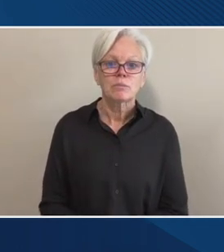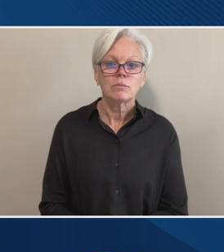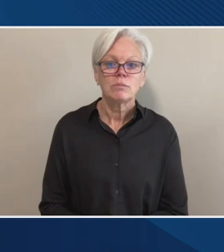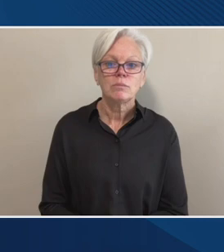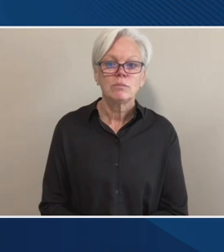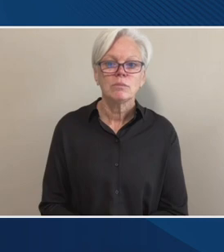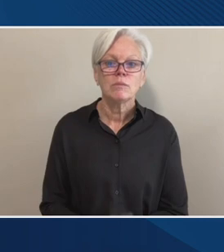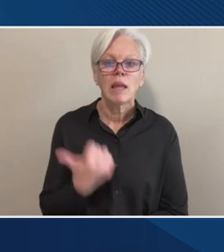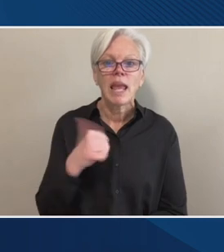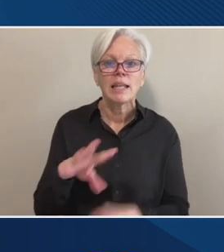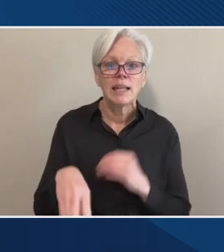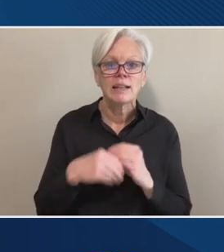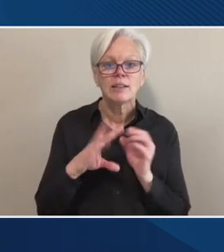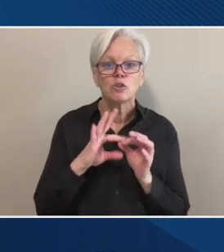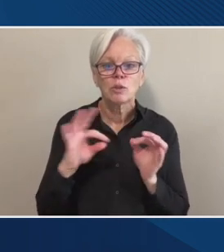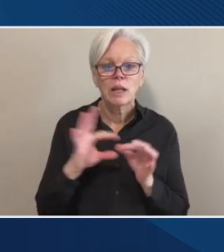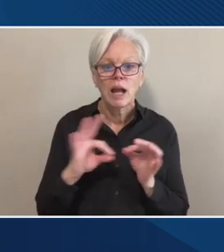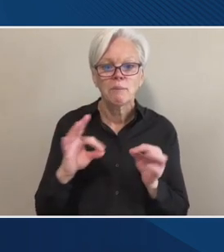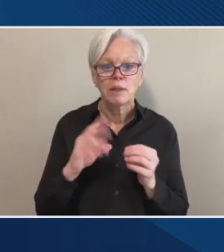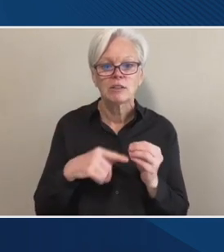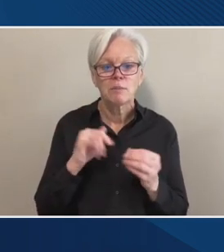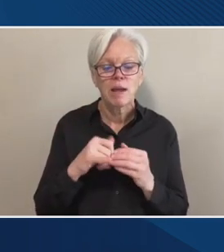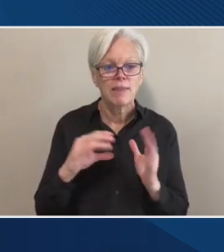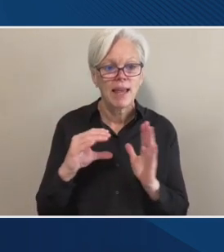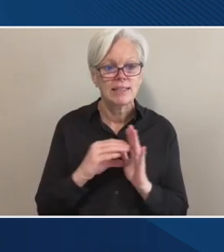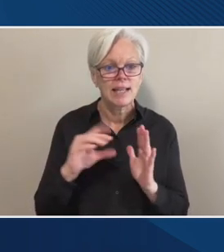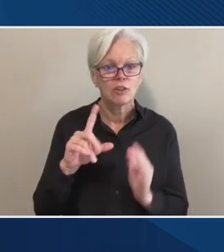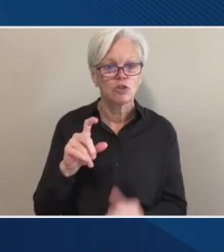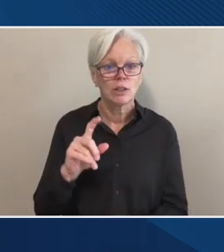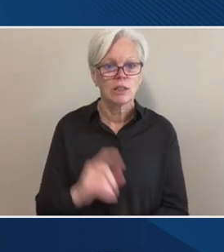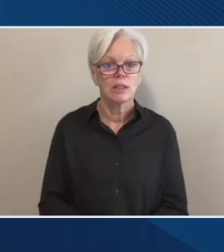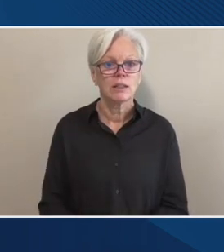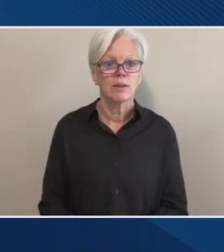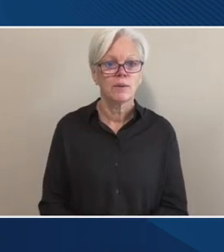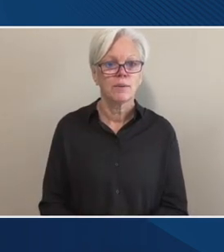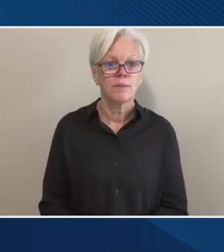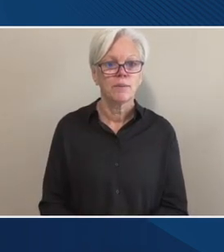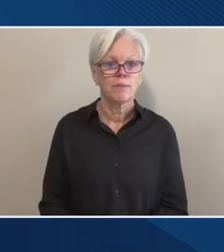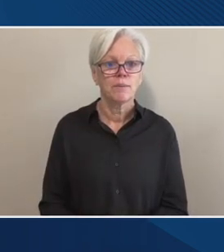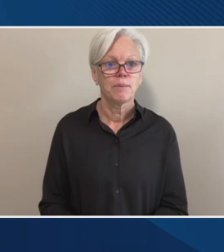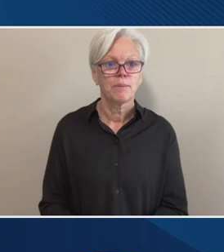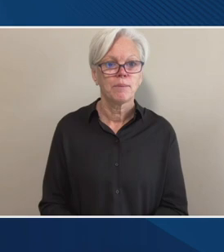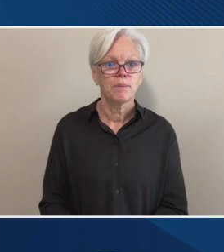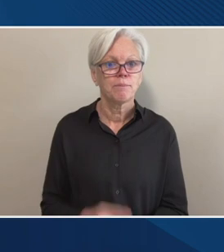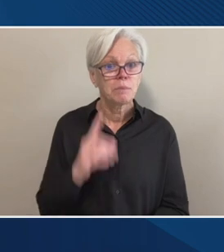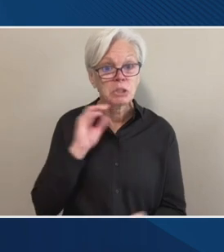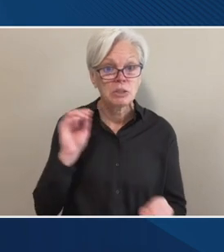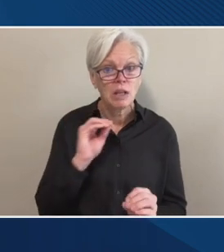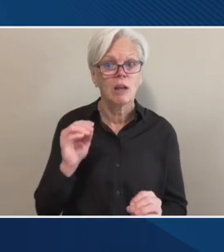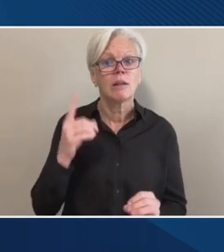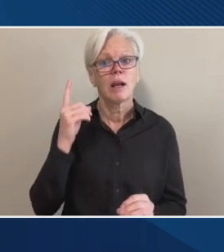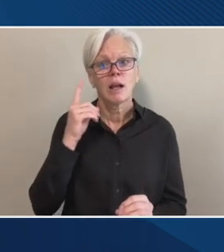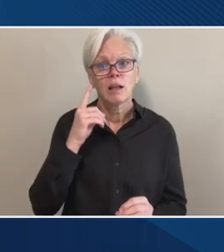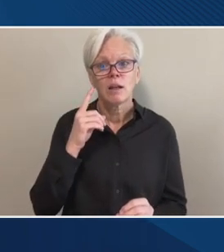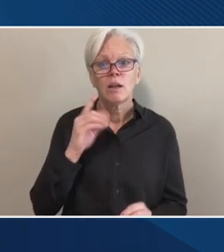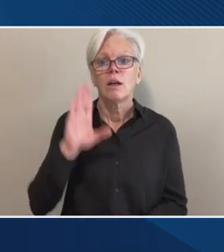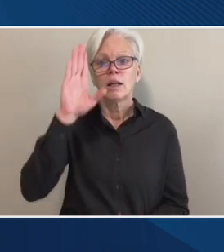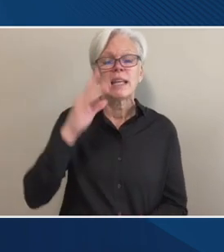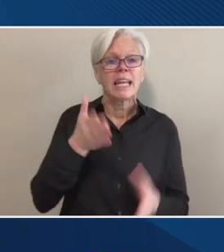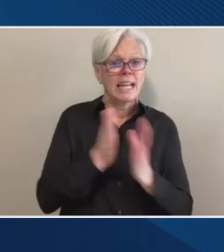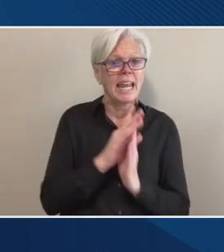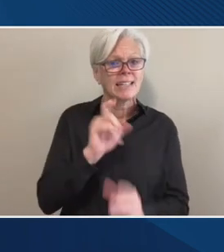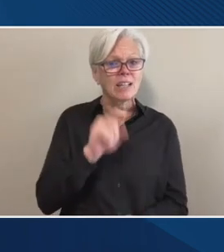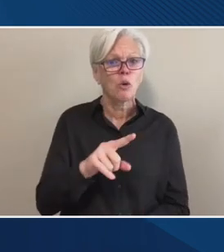comments on that section? All right. Hearing none, I think we are... Can I ask a question?